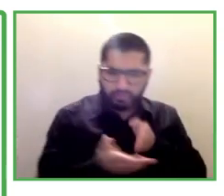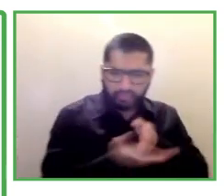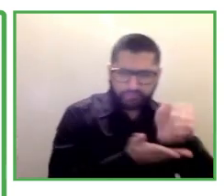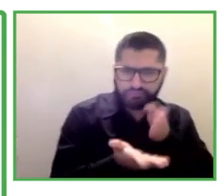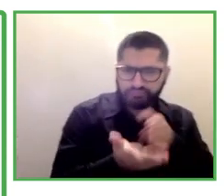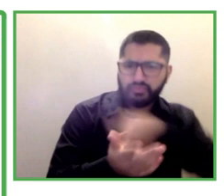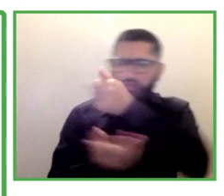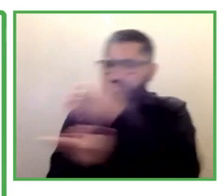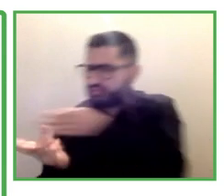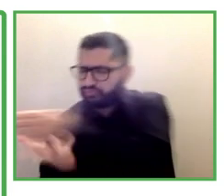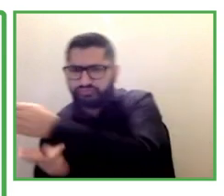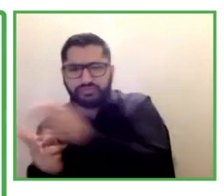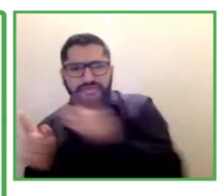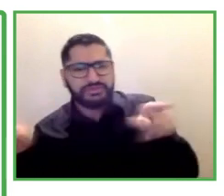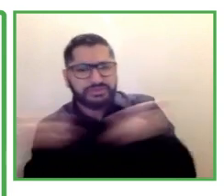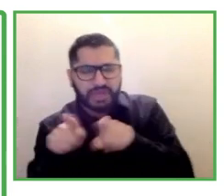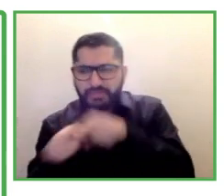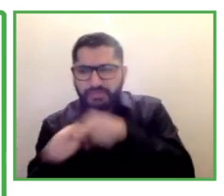a different disability.